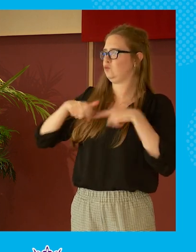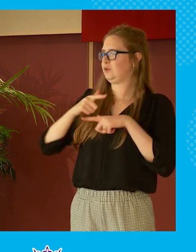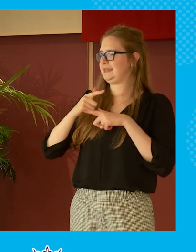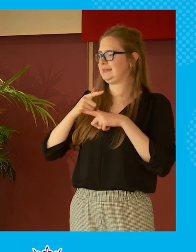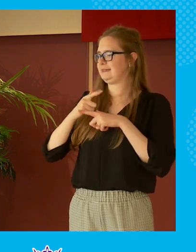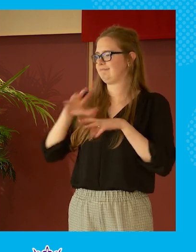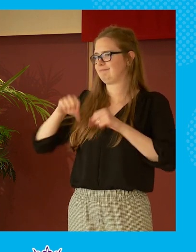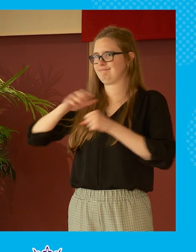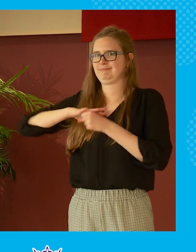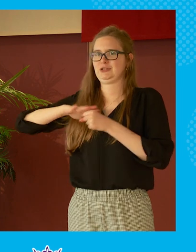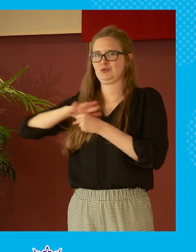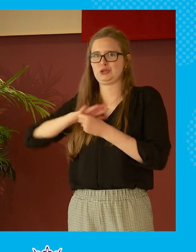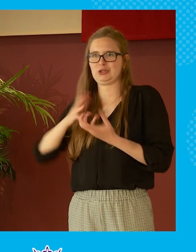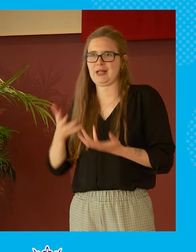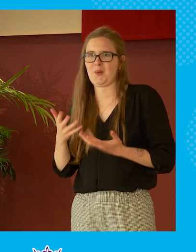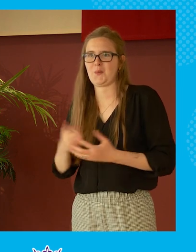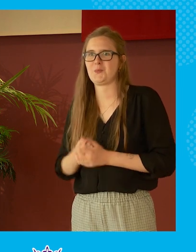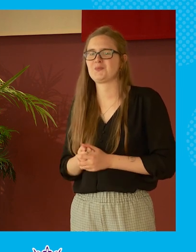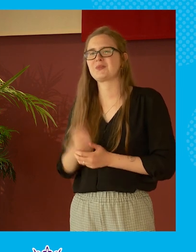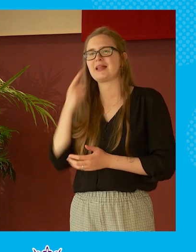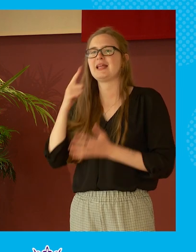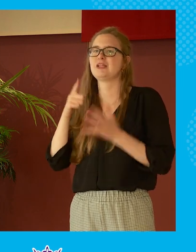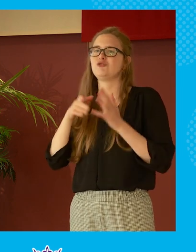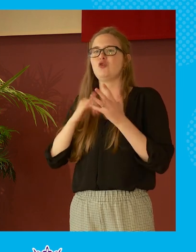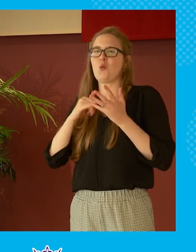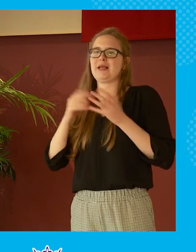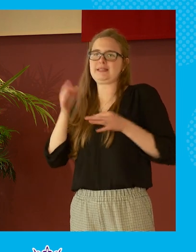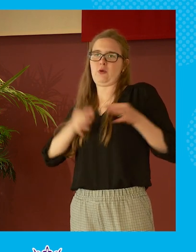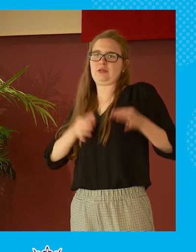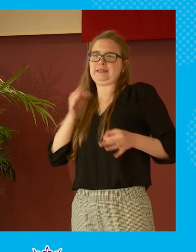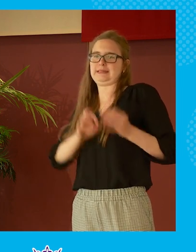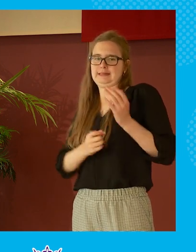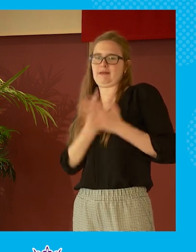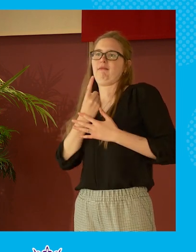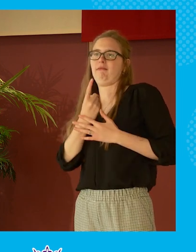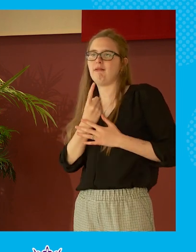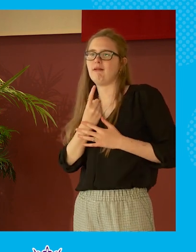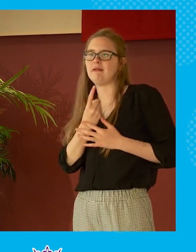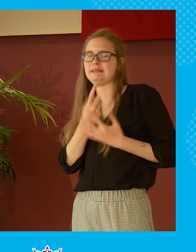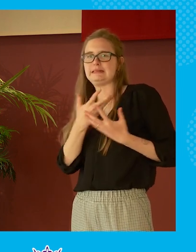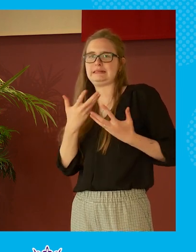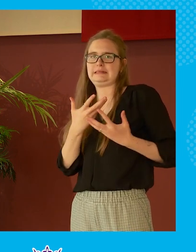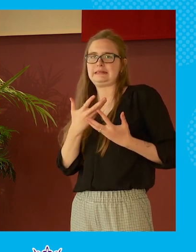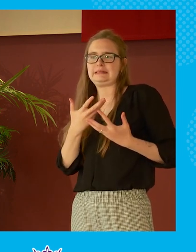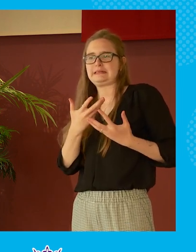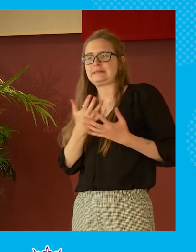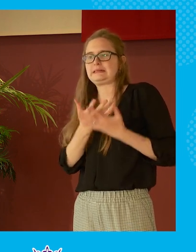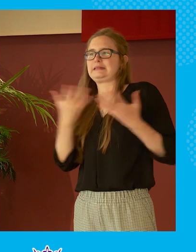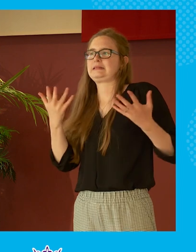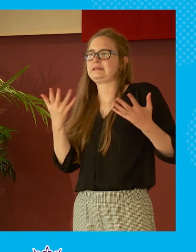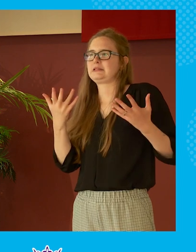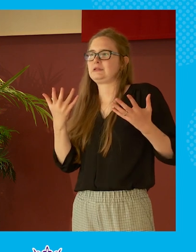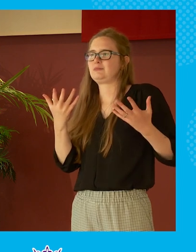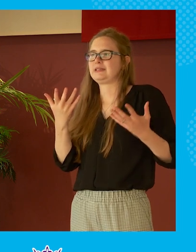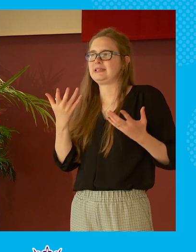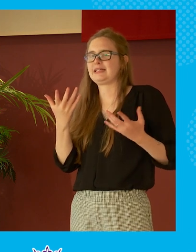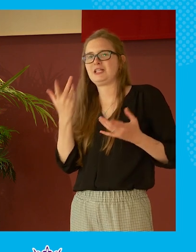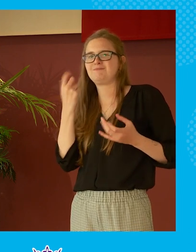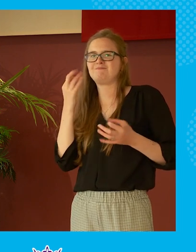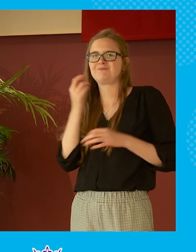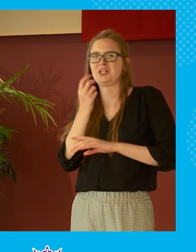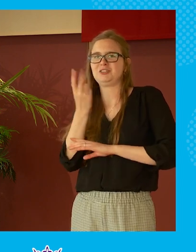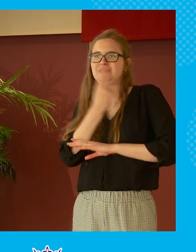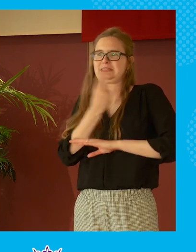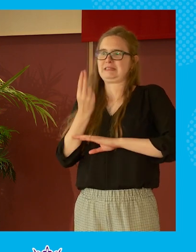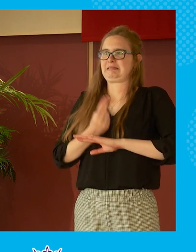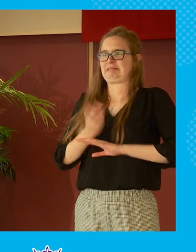up in this situation and i mean i think u.s politics has ended up with it in an in an almost uh in an almost caricature of